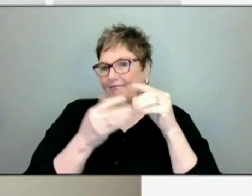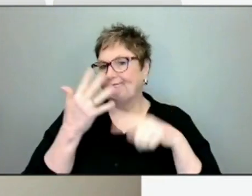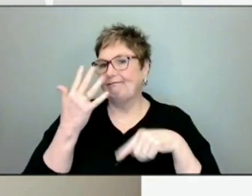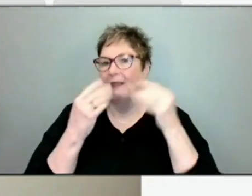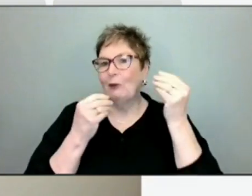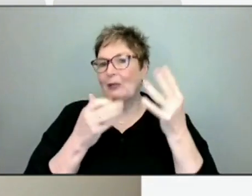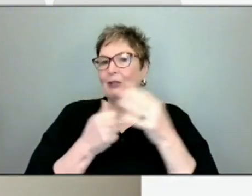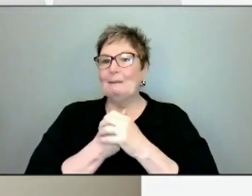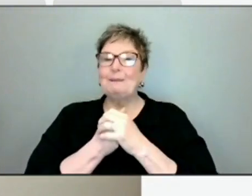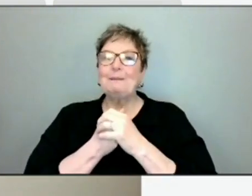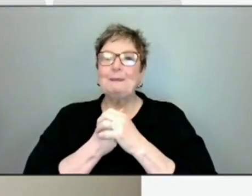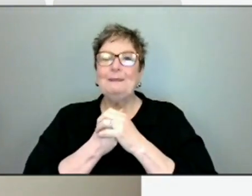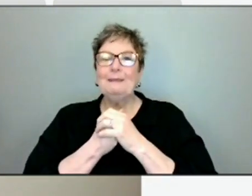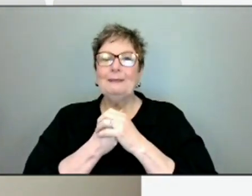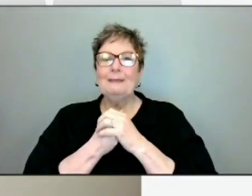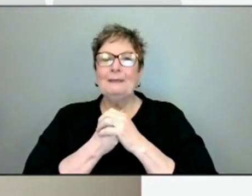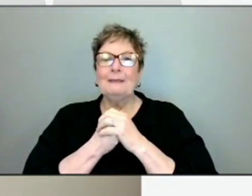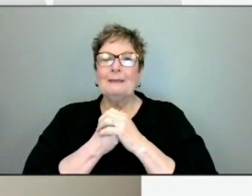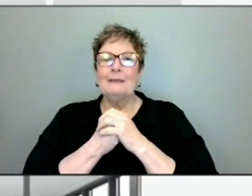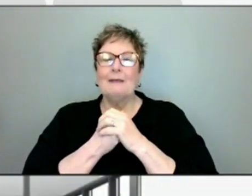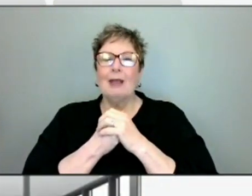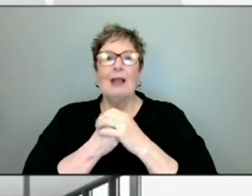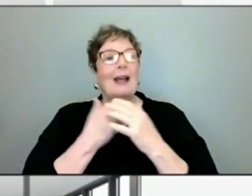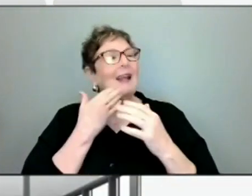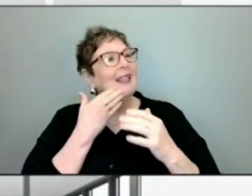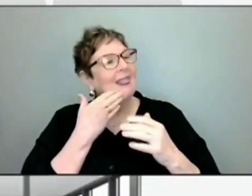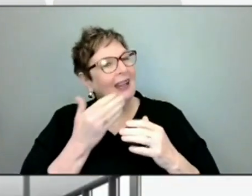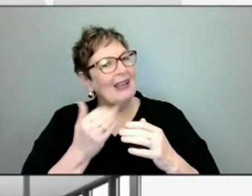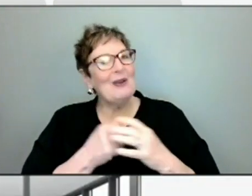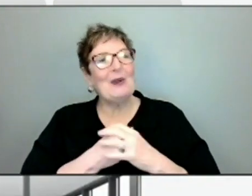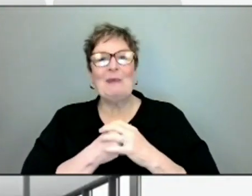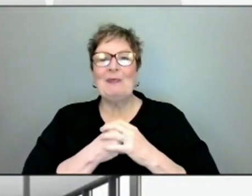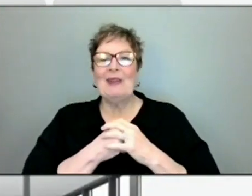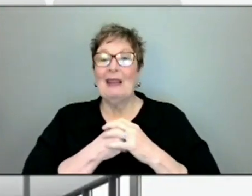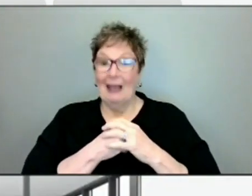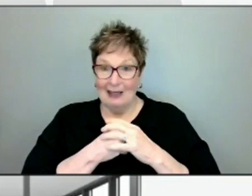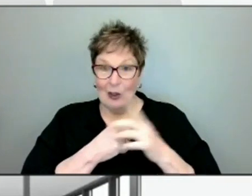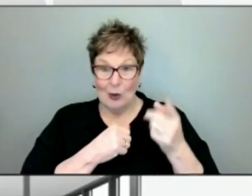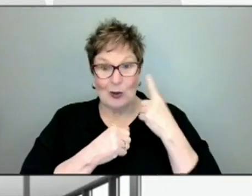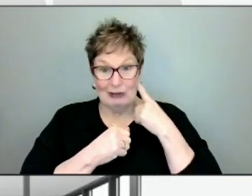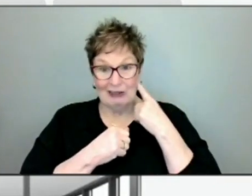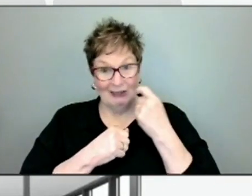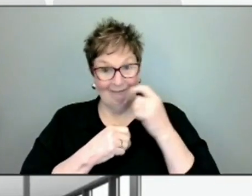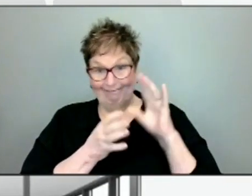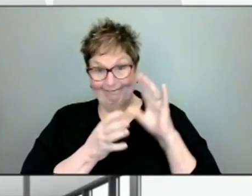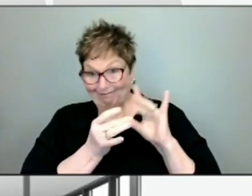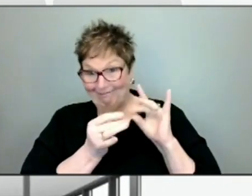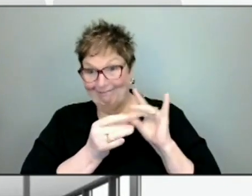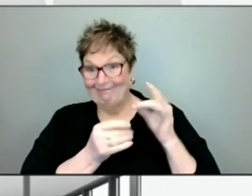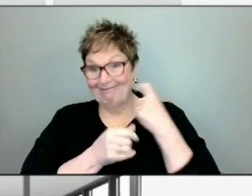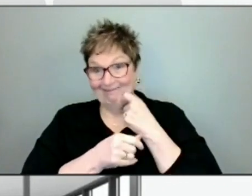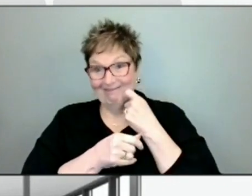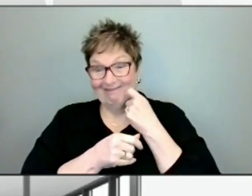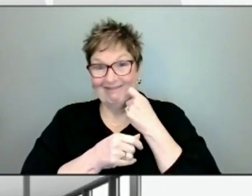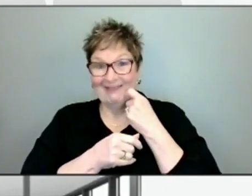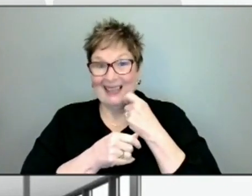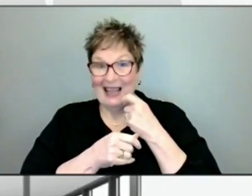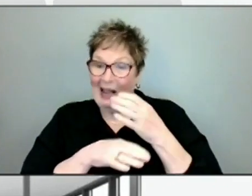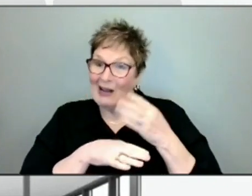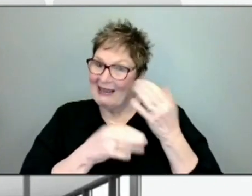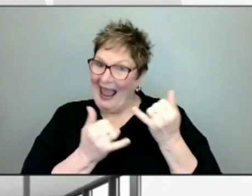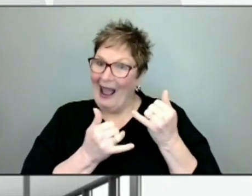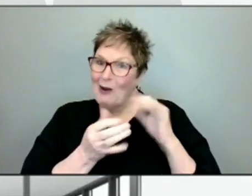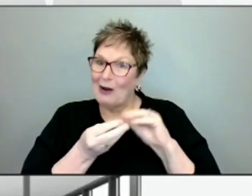Thank you. And so, as you hear, we are seeing improved trends in